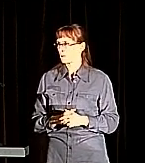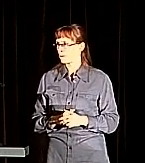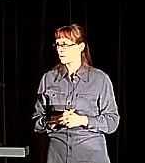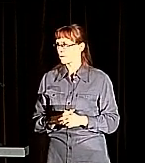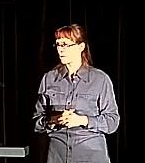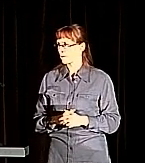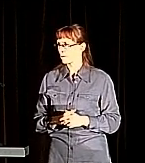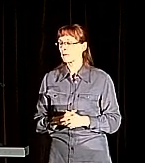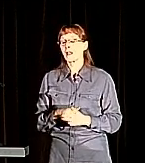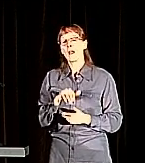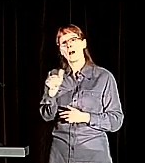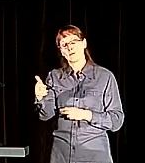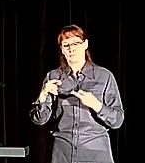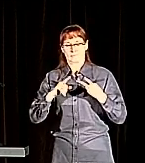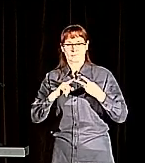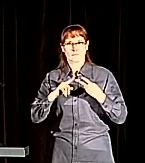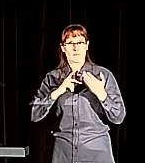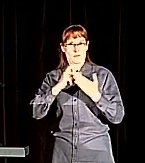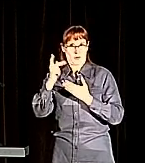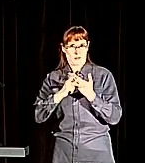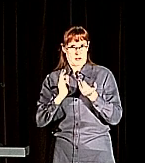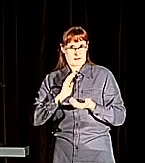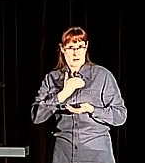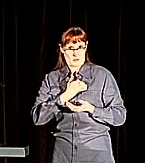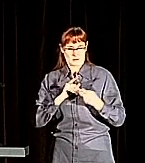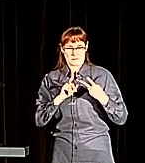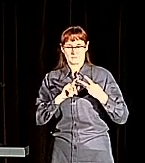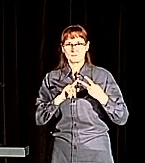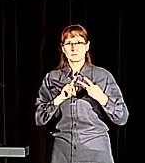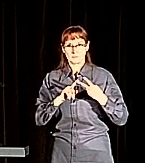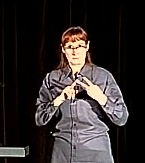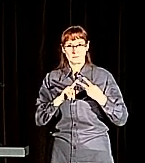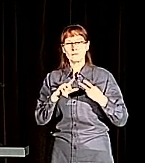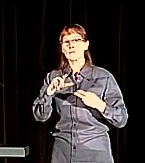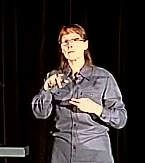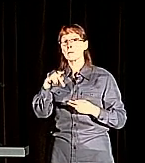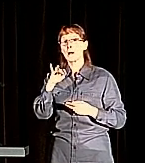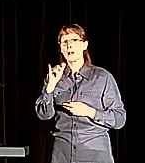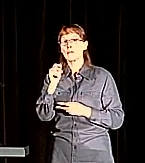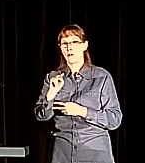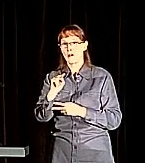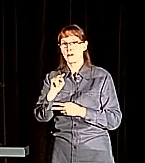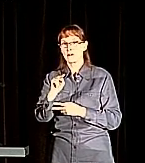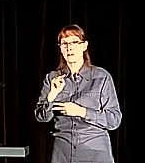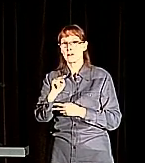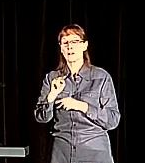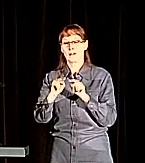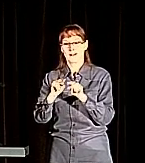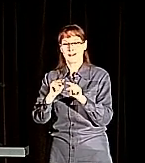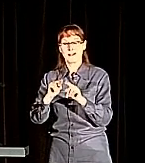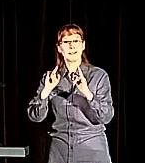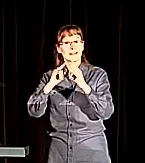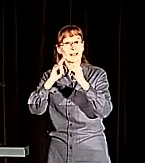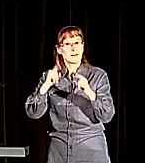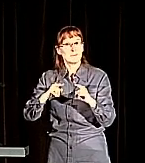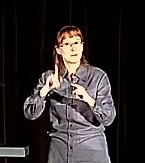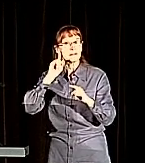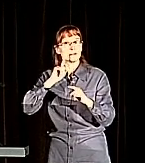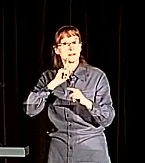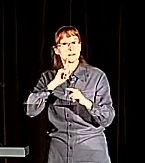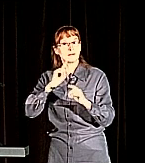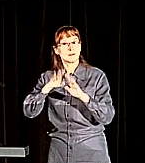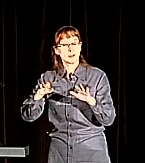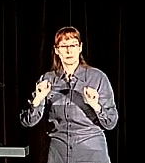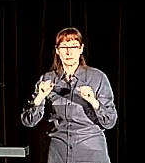The second thing I wanted to talk about is the Python summer camp for kids. Over the course of the past couple of years, we've fallen in love with the